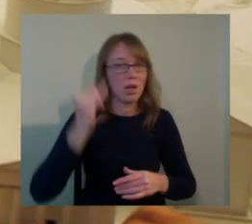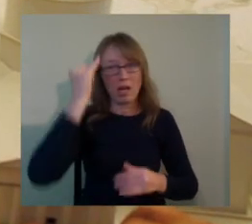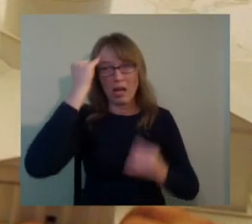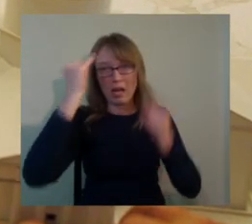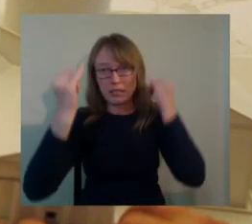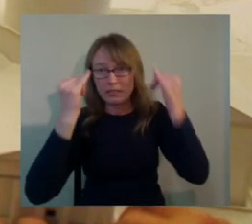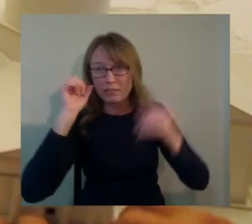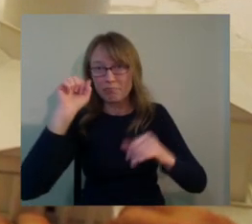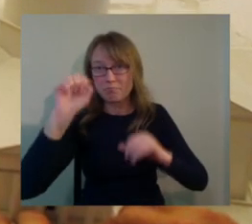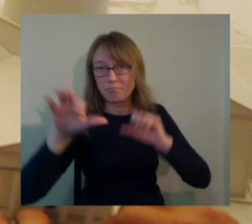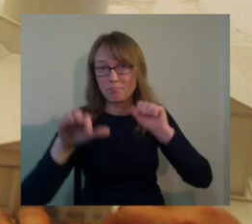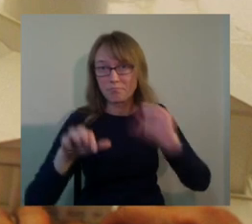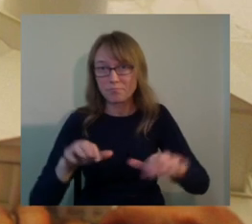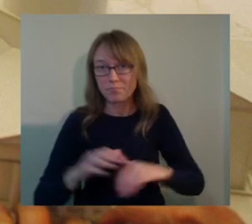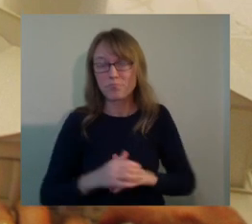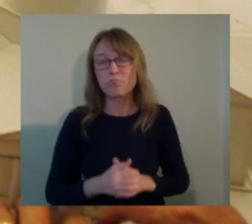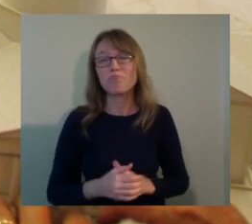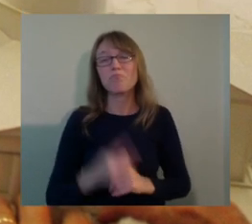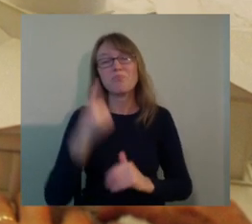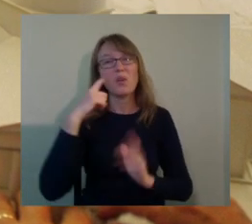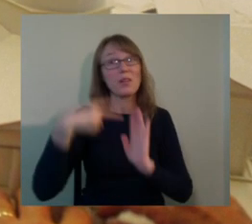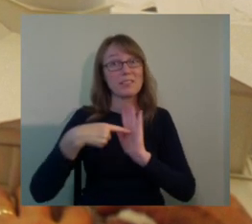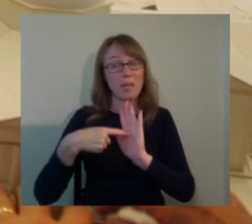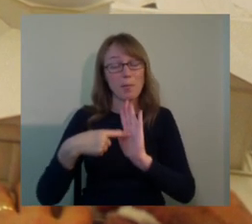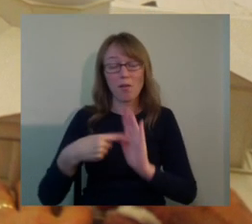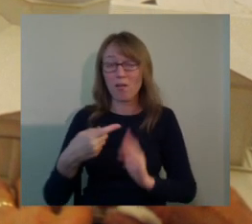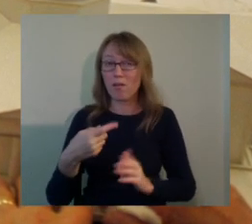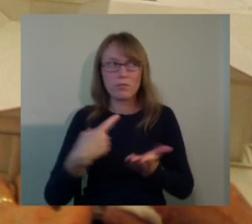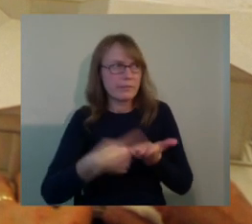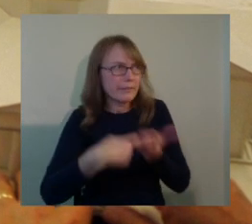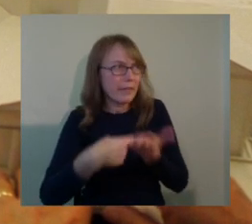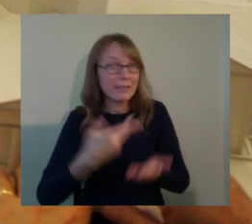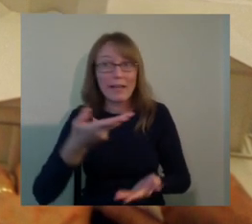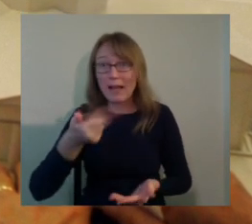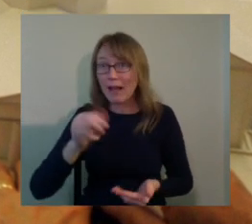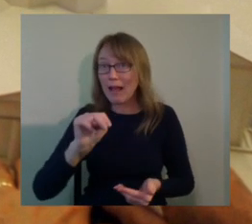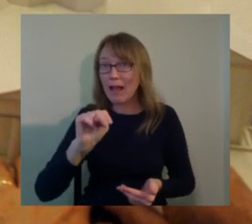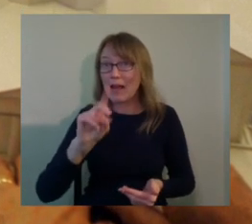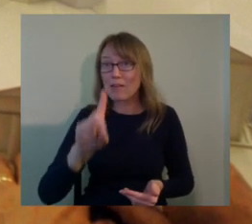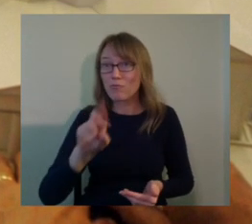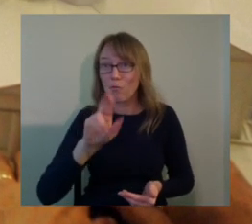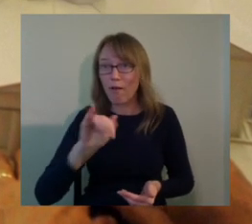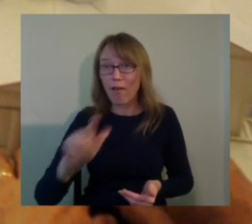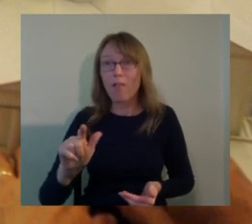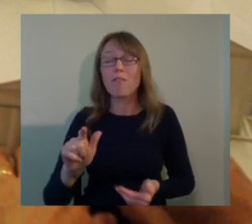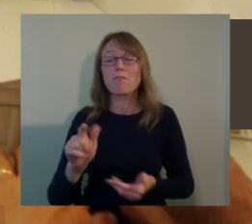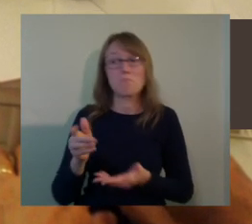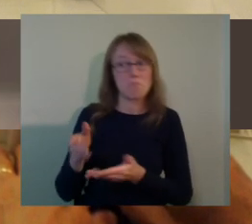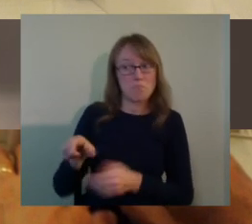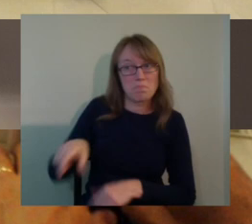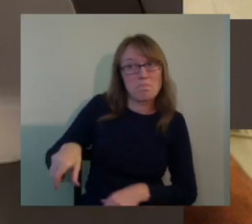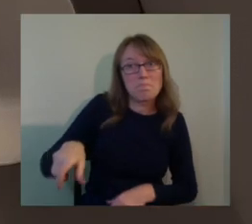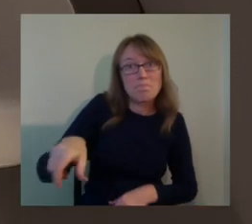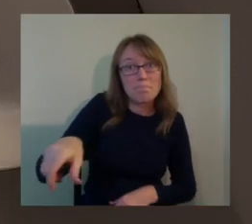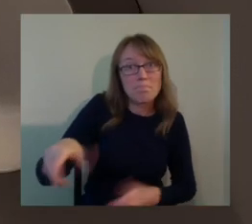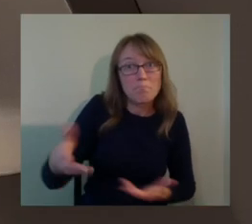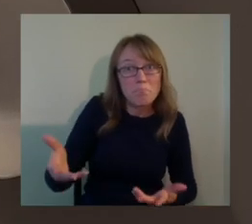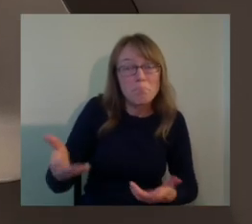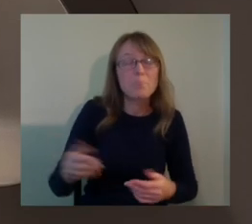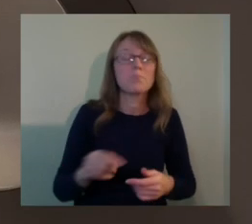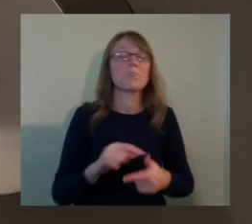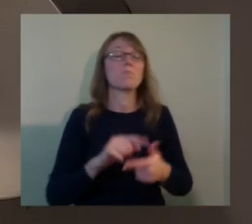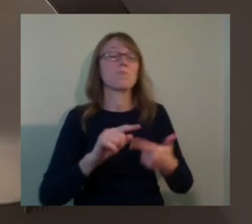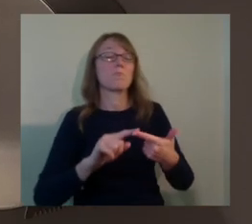issues such as, what should the handrails be like? We dealt with issues about, uh, how one would do,